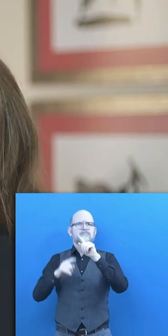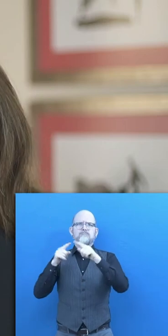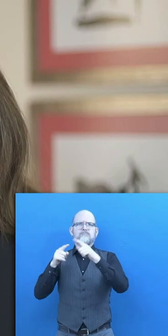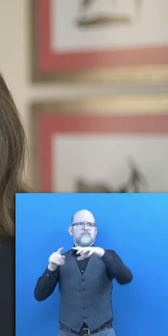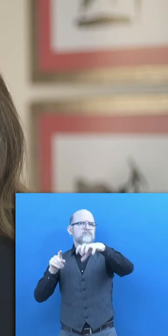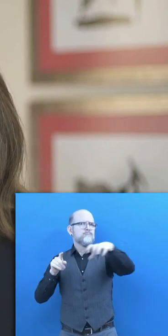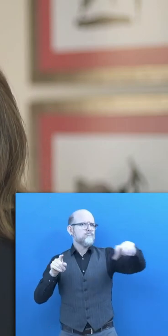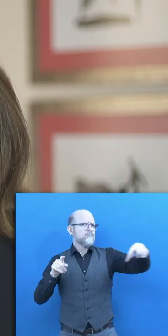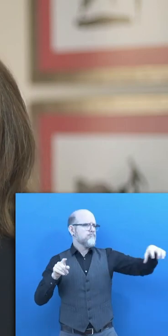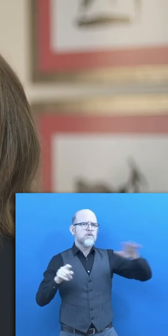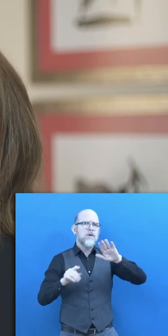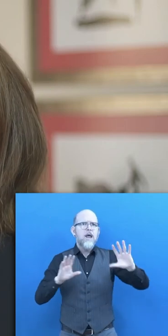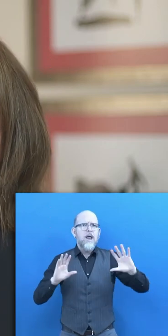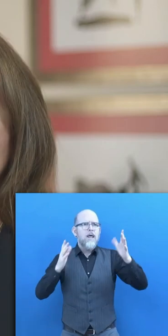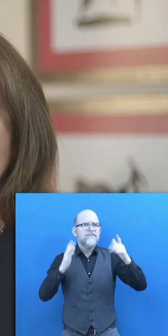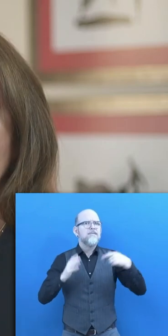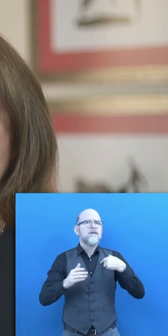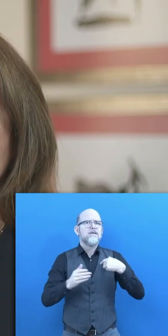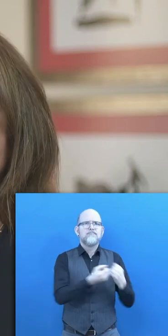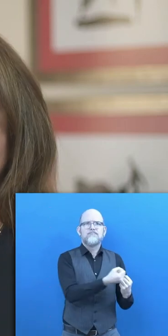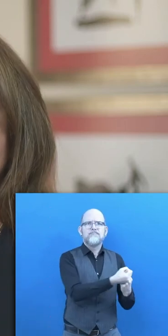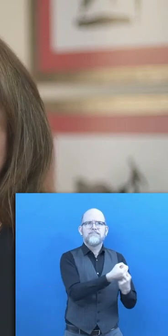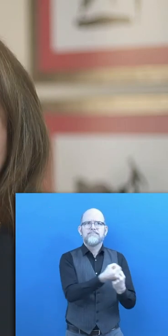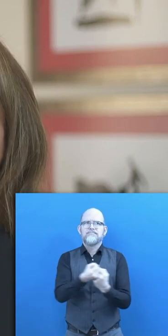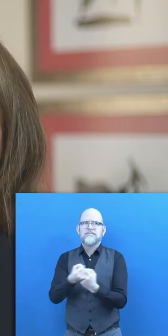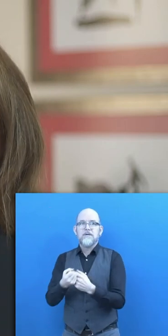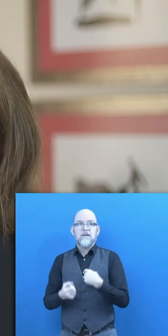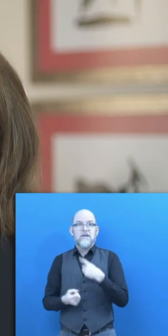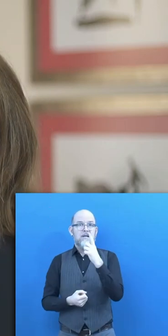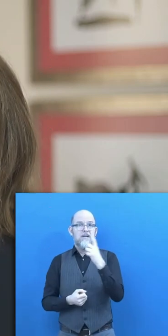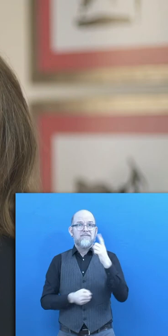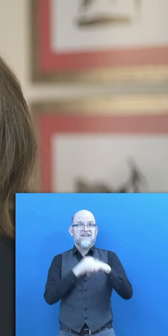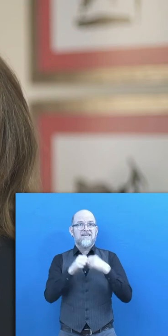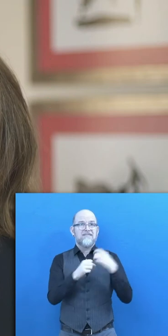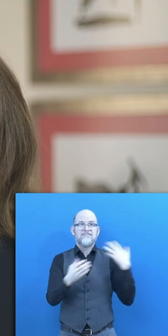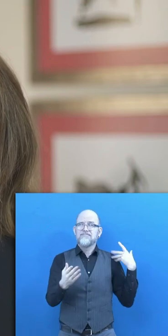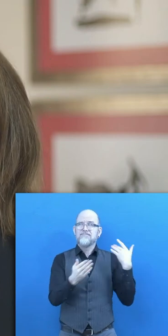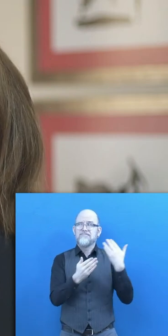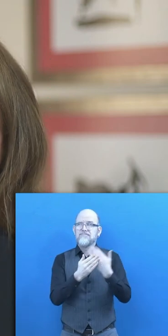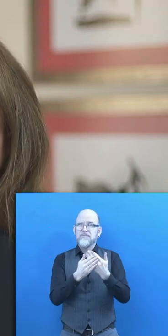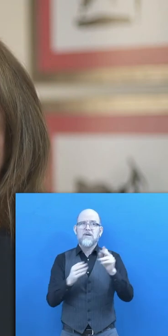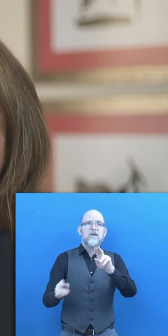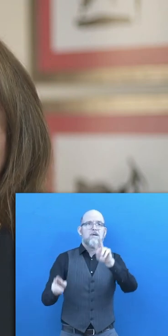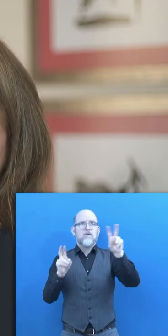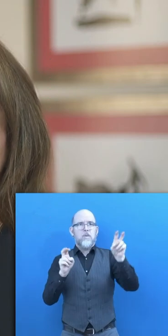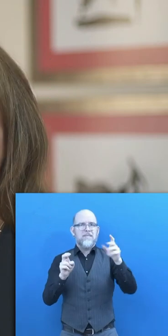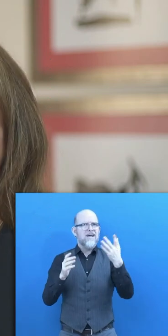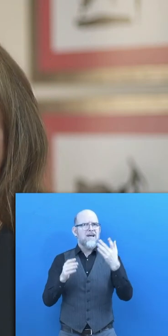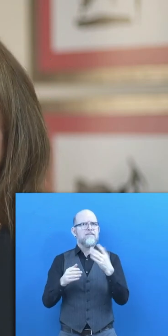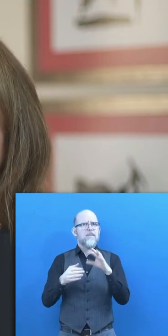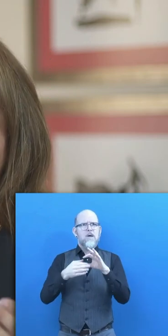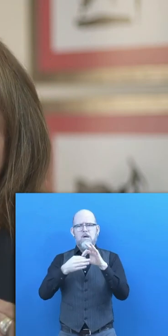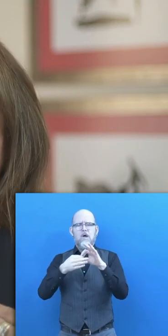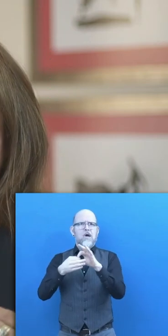development in Chile. Eleven years ago, inclusion was not a topic that organizations and companies talk